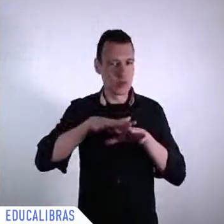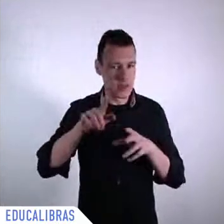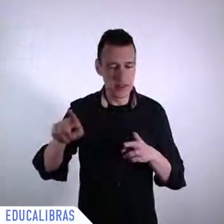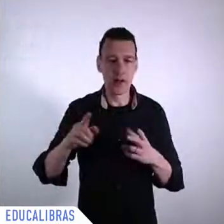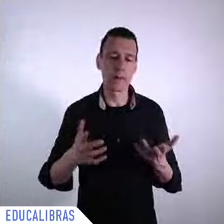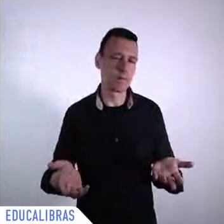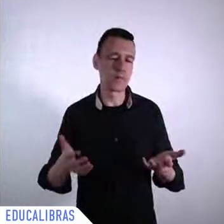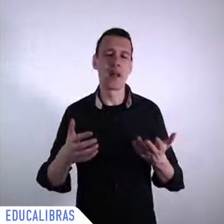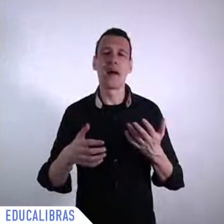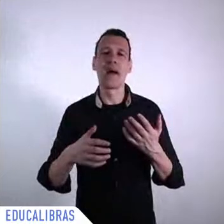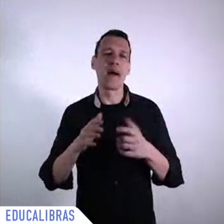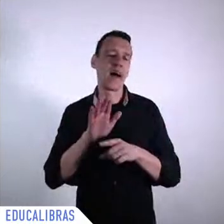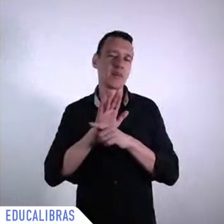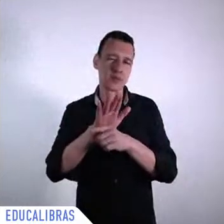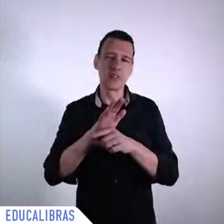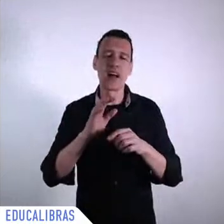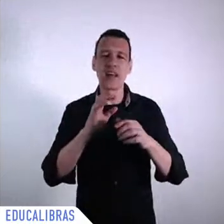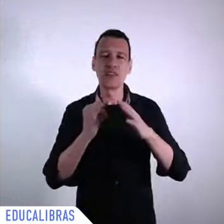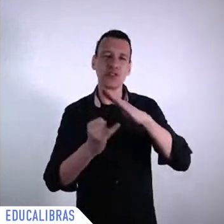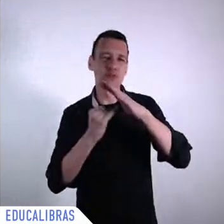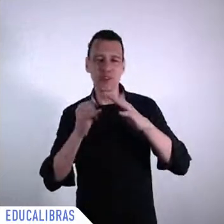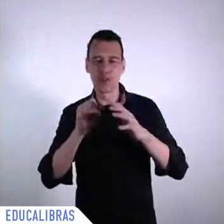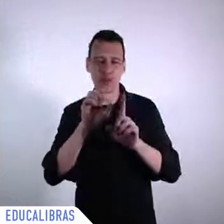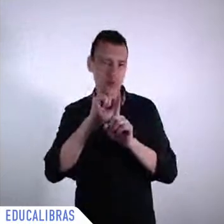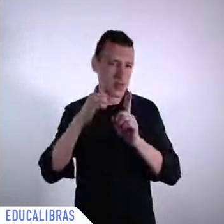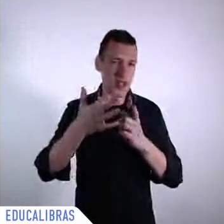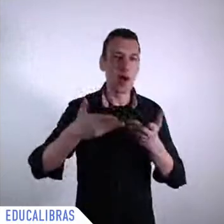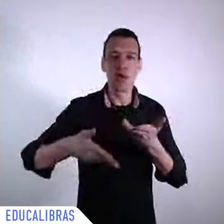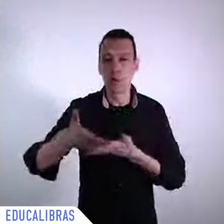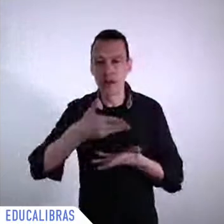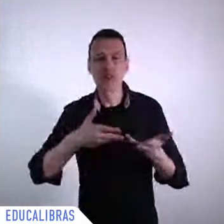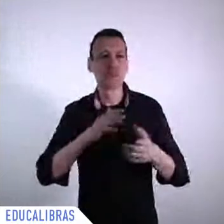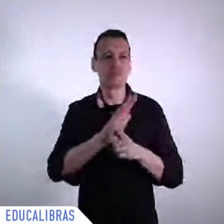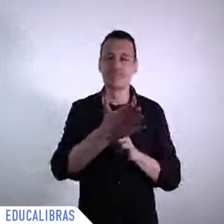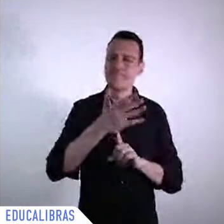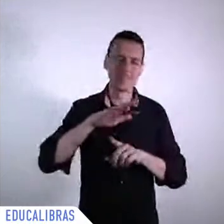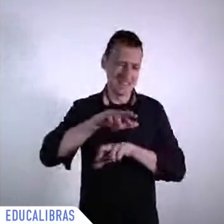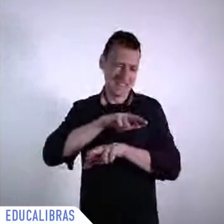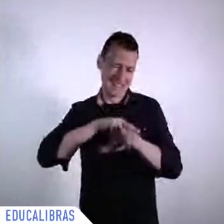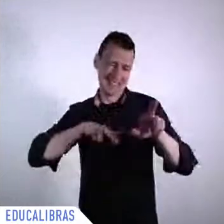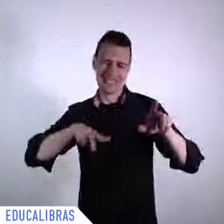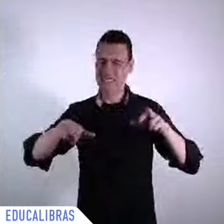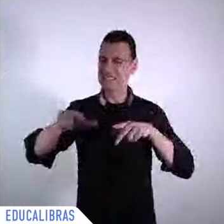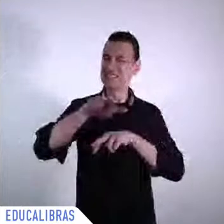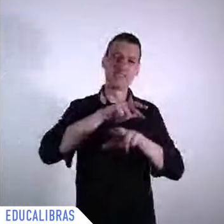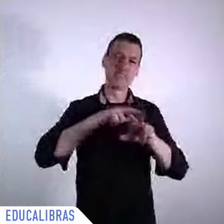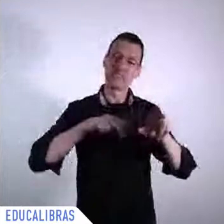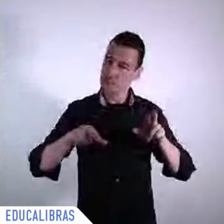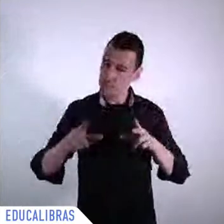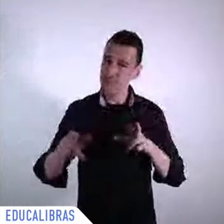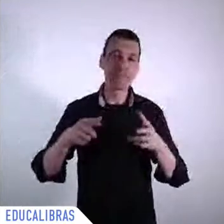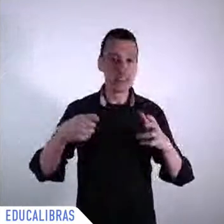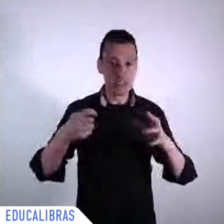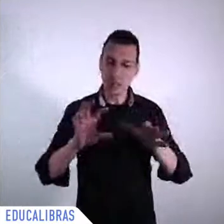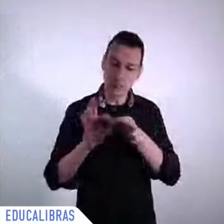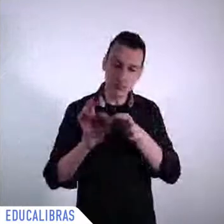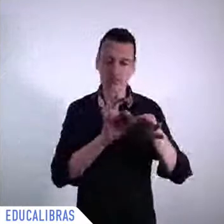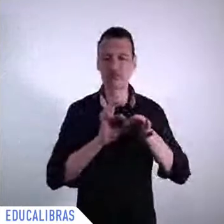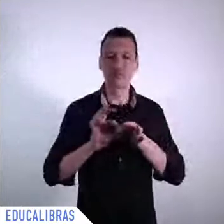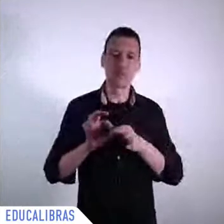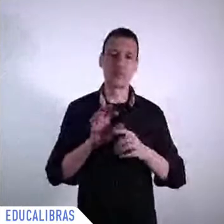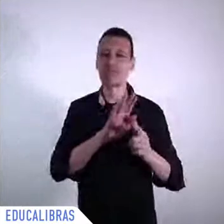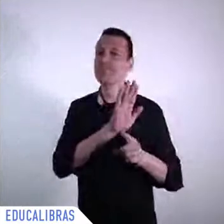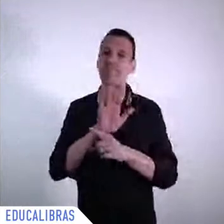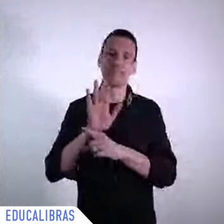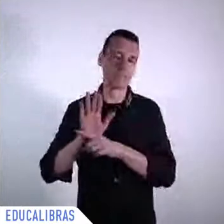final message is that although the crisis agenda 2030 is more important